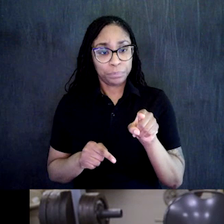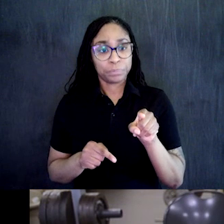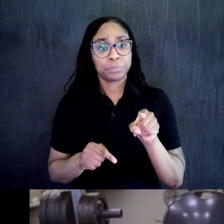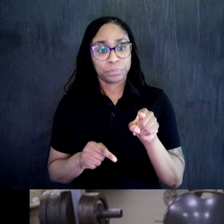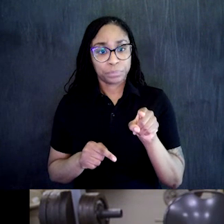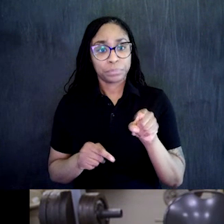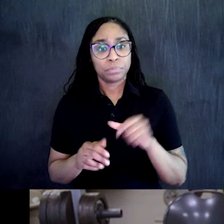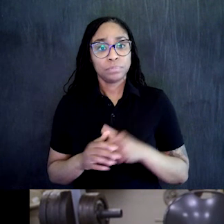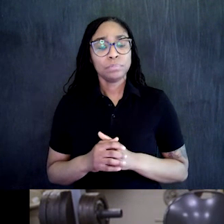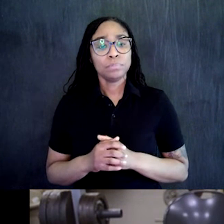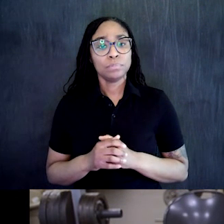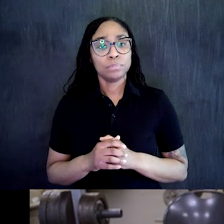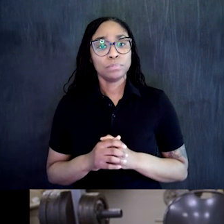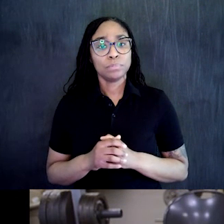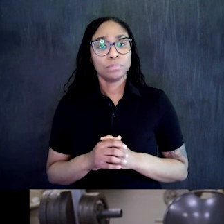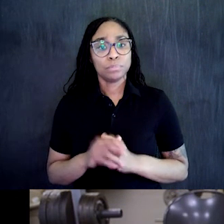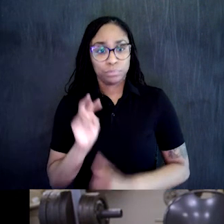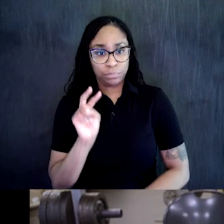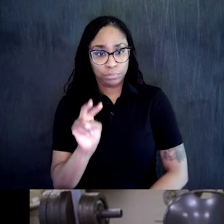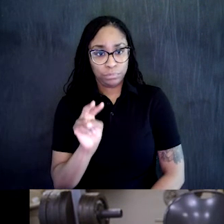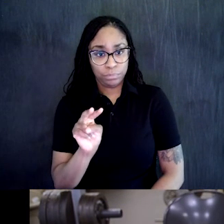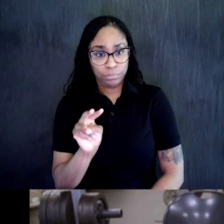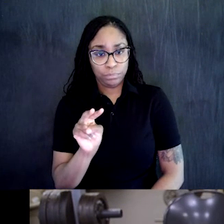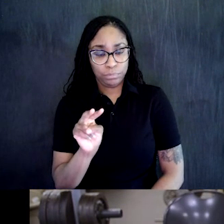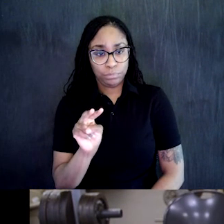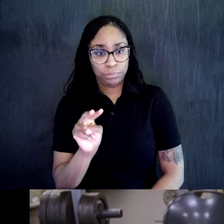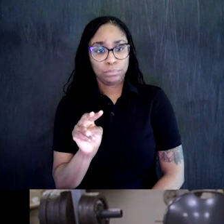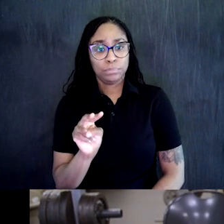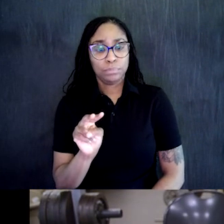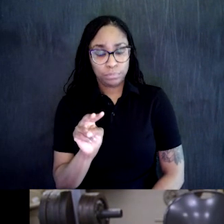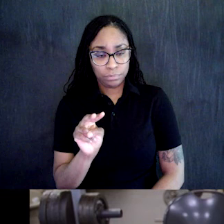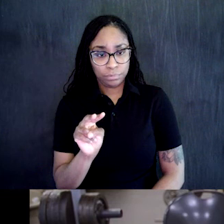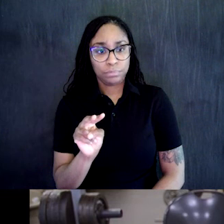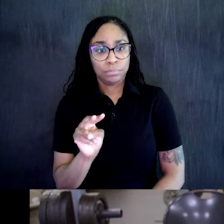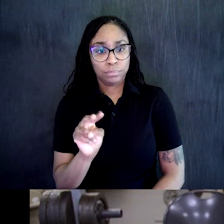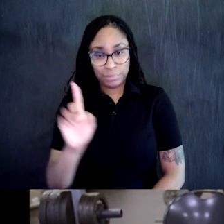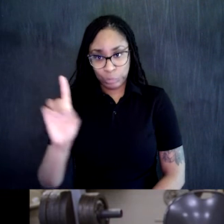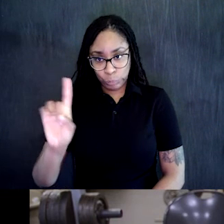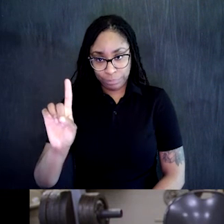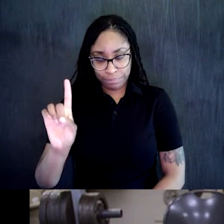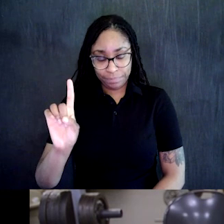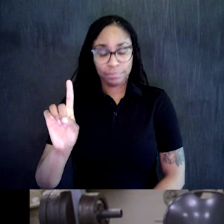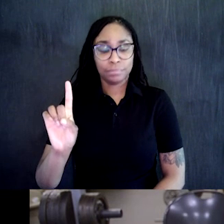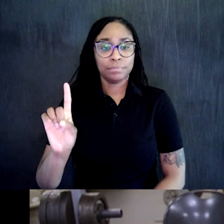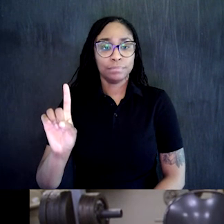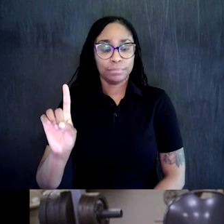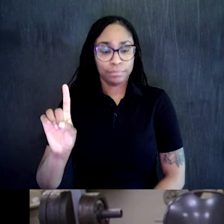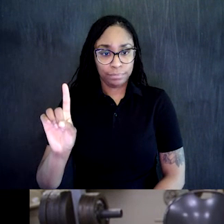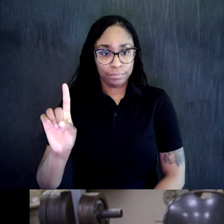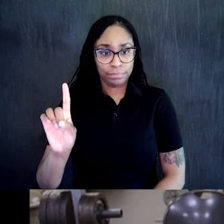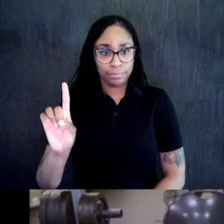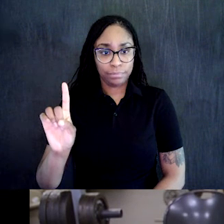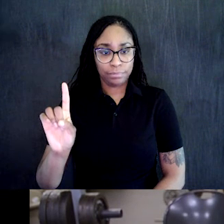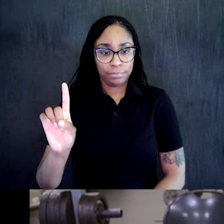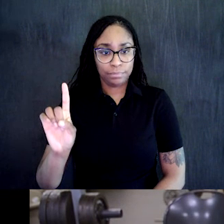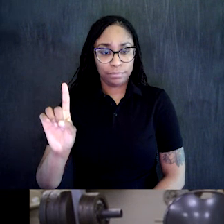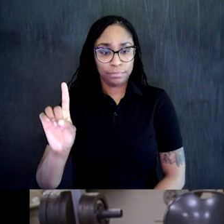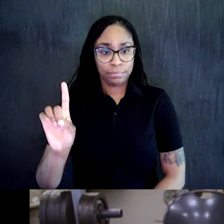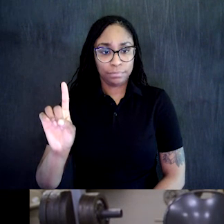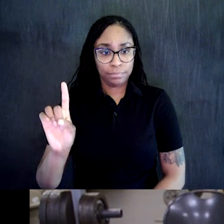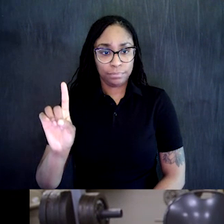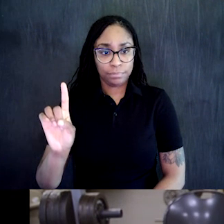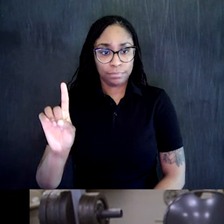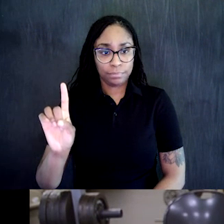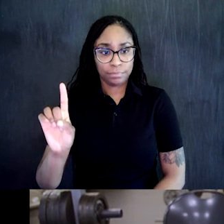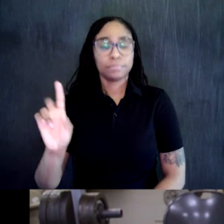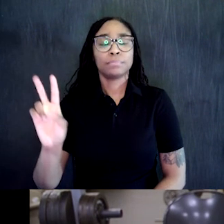Out. Out. Back. Back. One. Out. Out. Out. Back. Two.